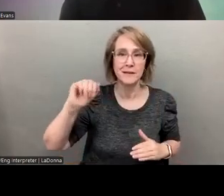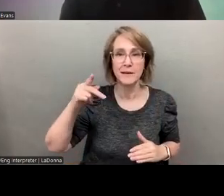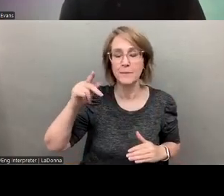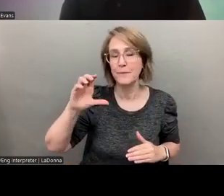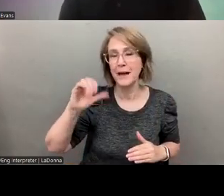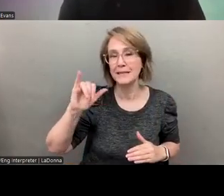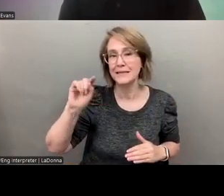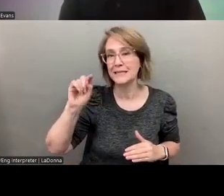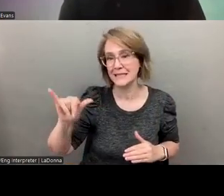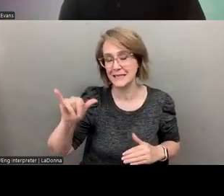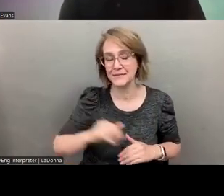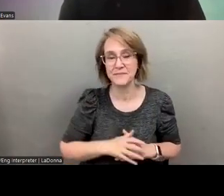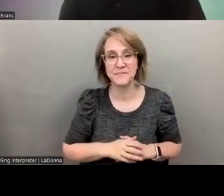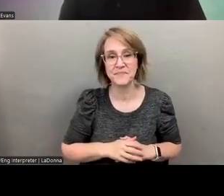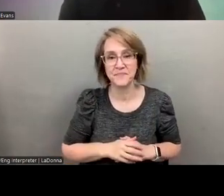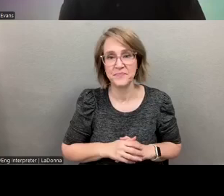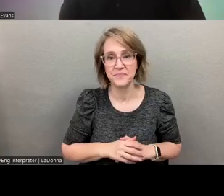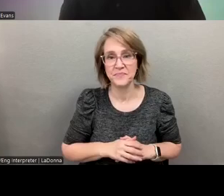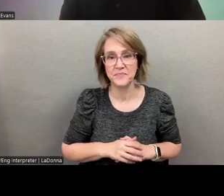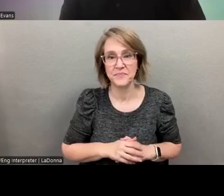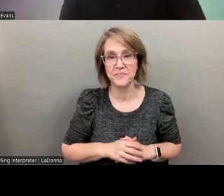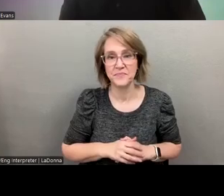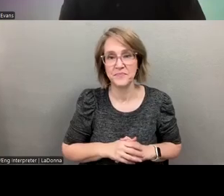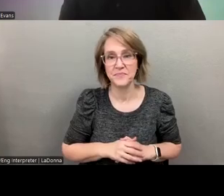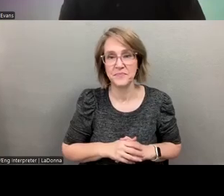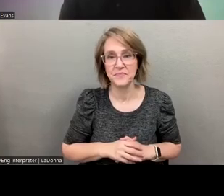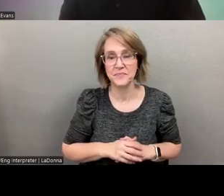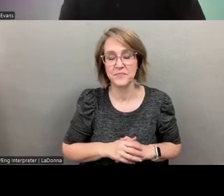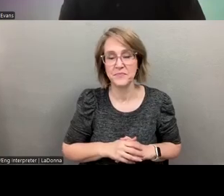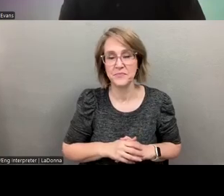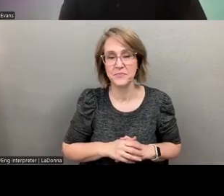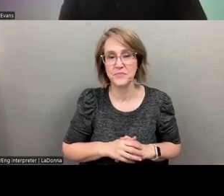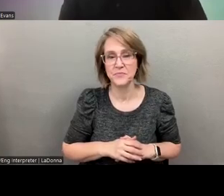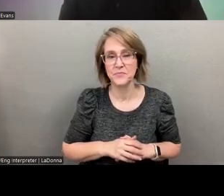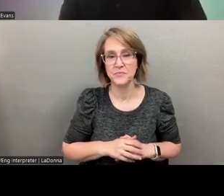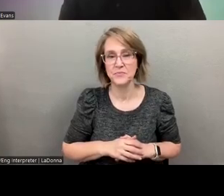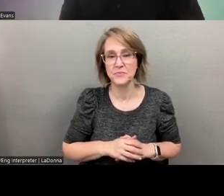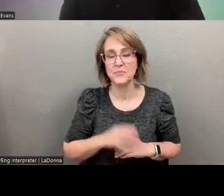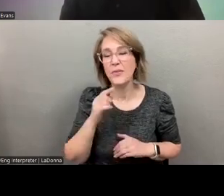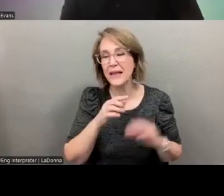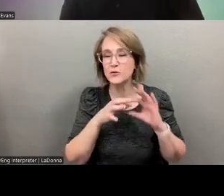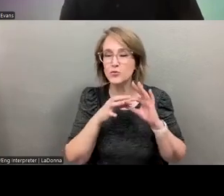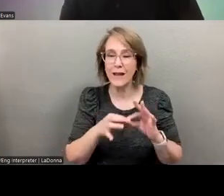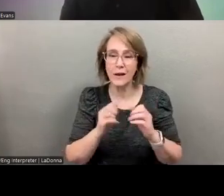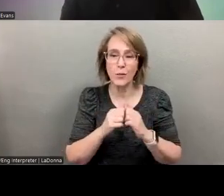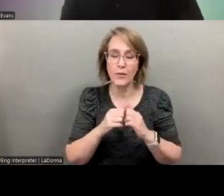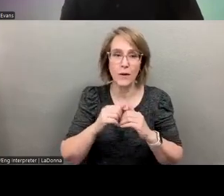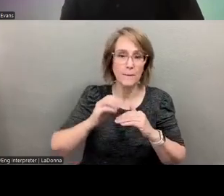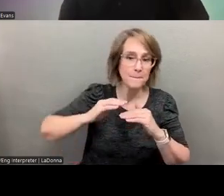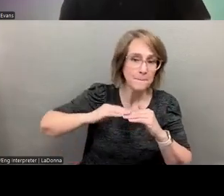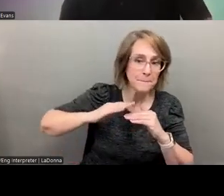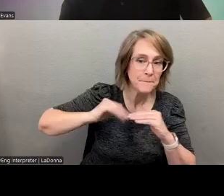that's the big takeaway around, and for, for, uh, the, the minimum to underwrite